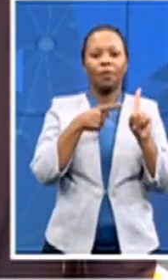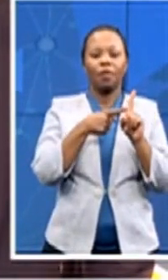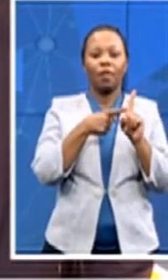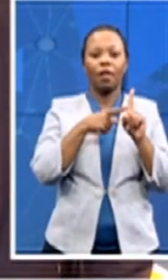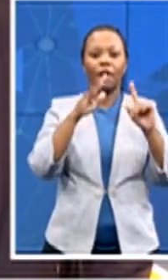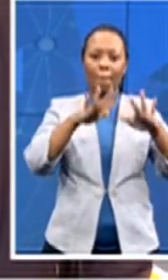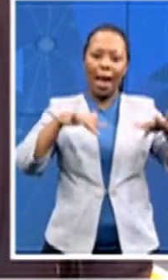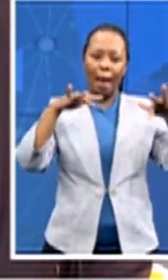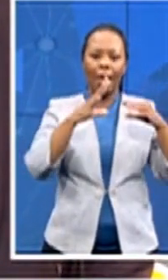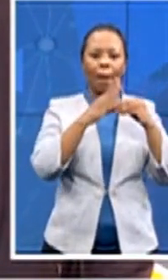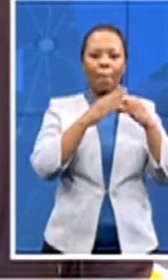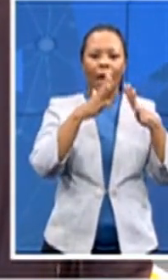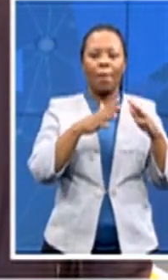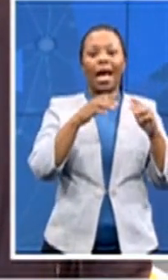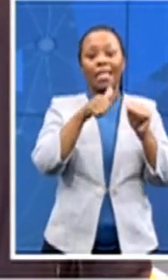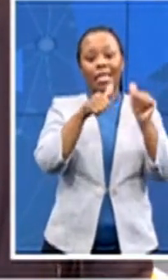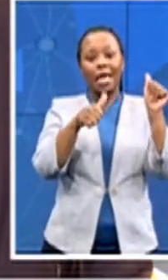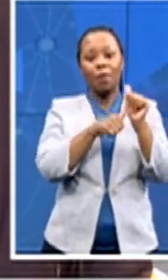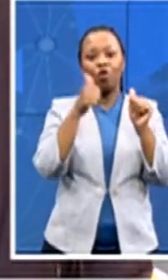of the Nkata Freedom Party